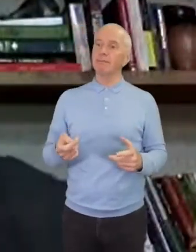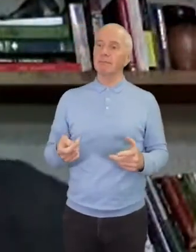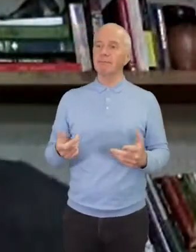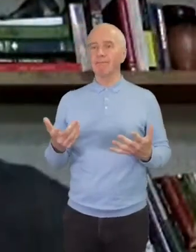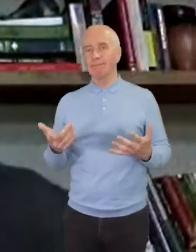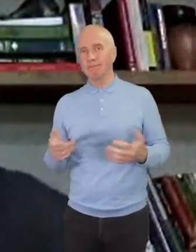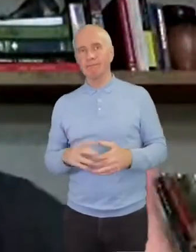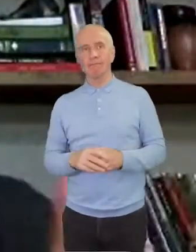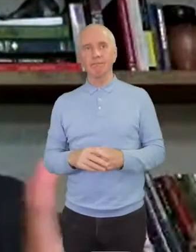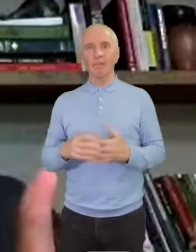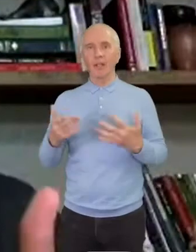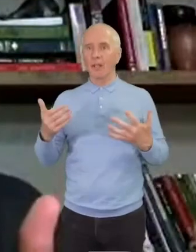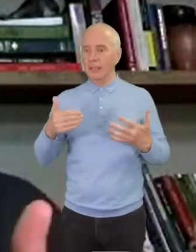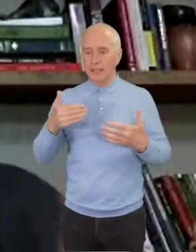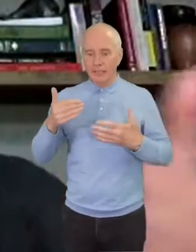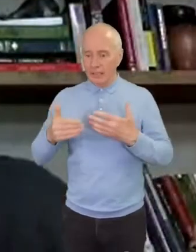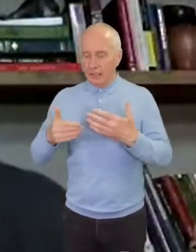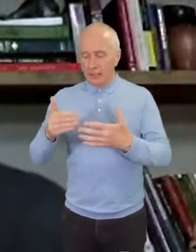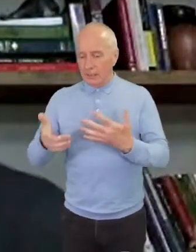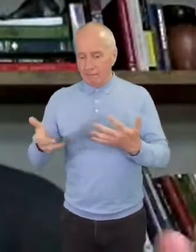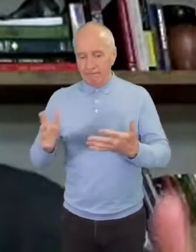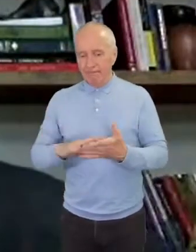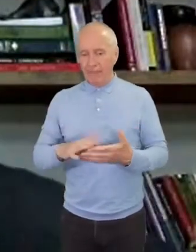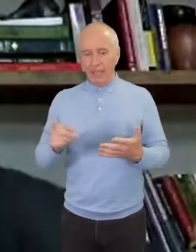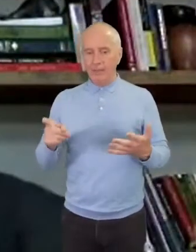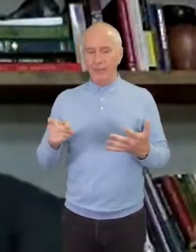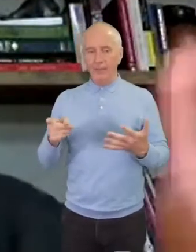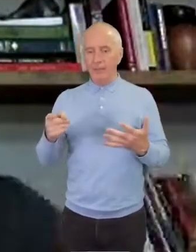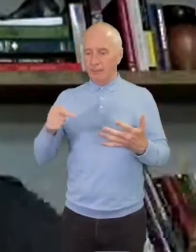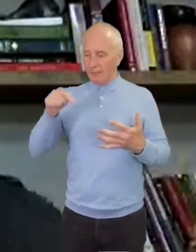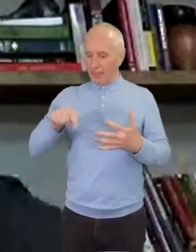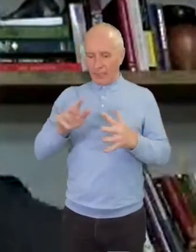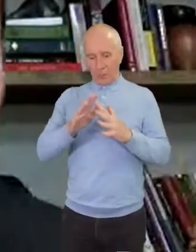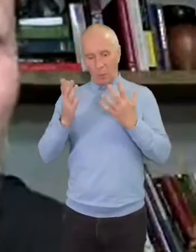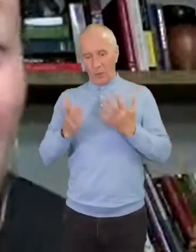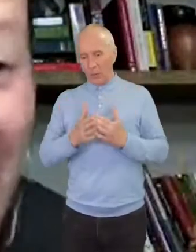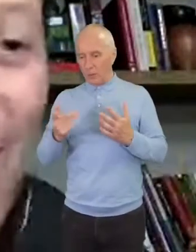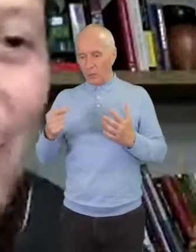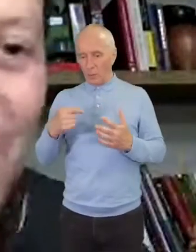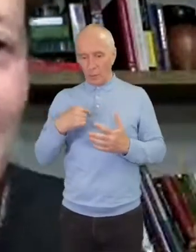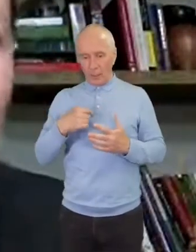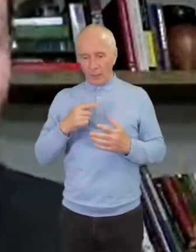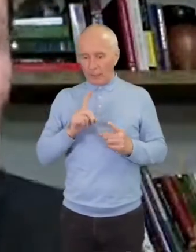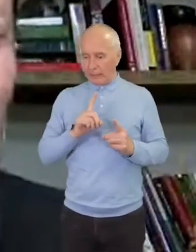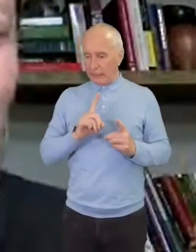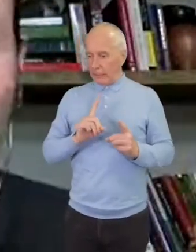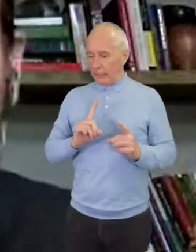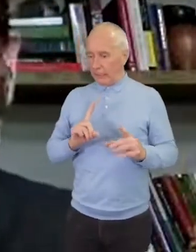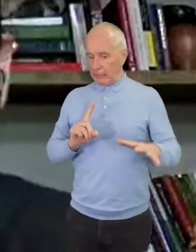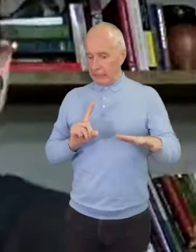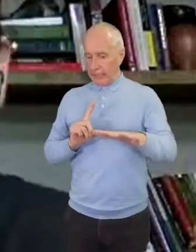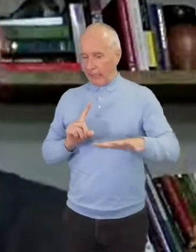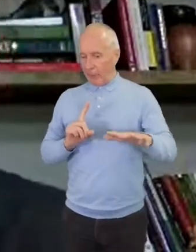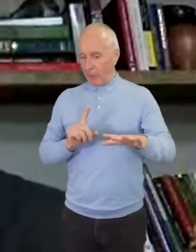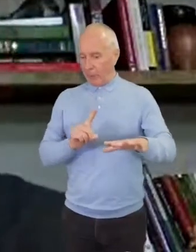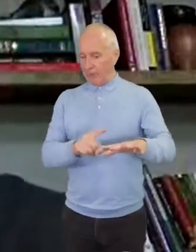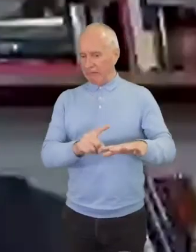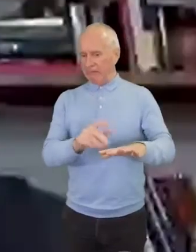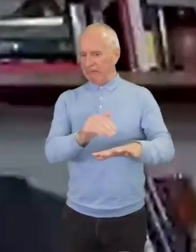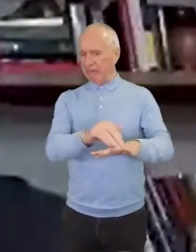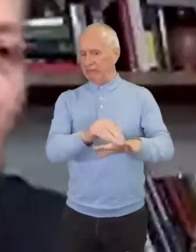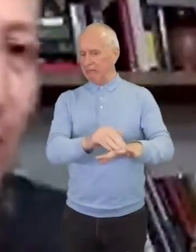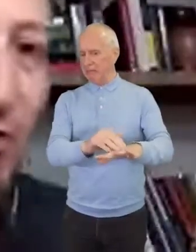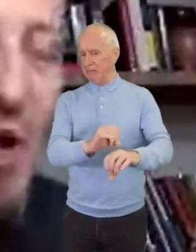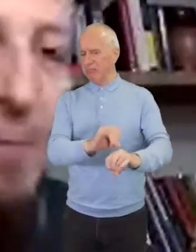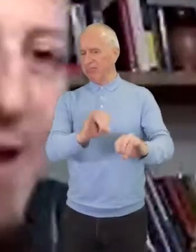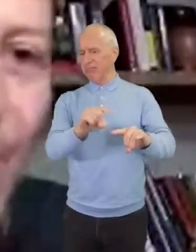momentum and the forces of this world are compelling us to move out of neighborhoods where there's high